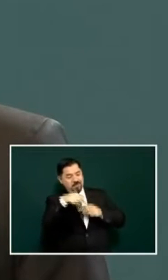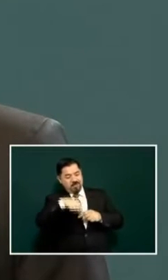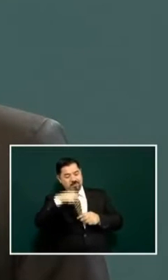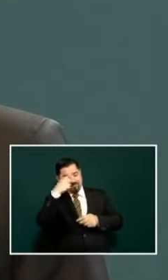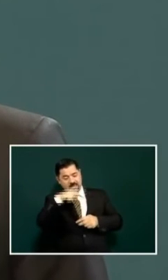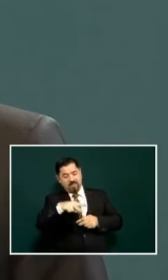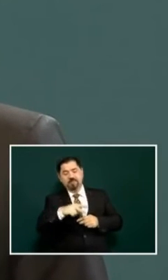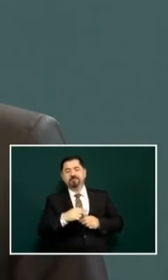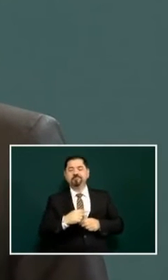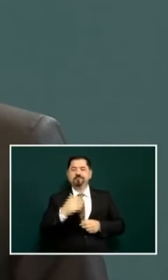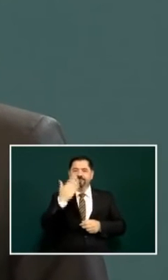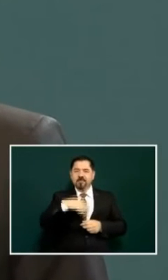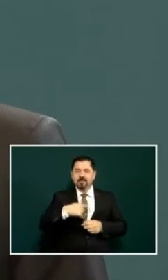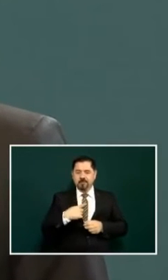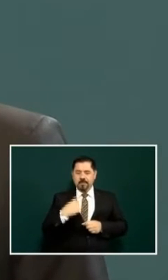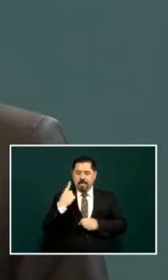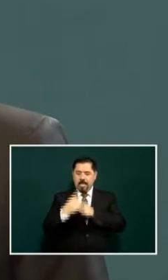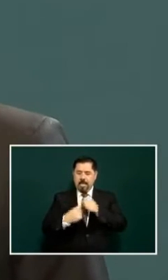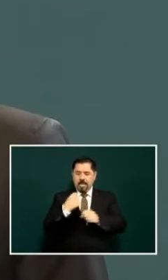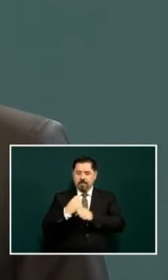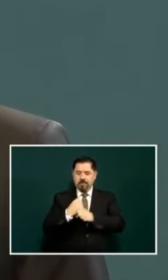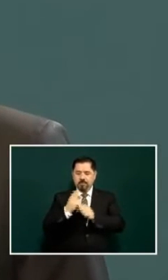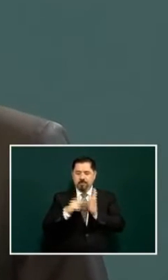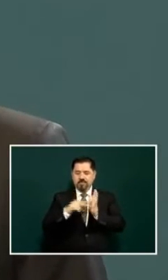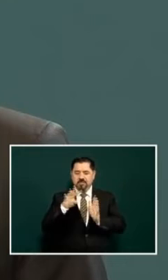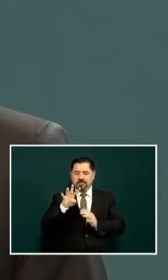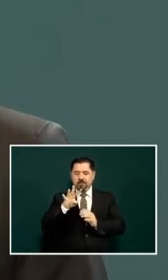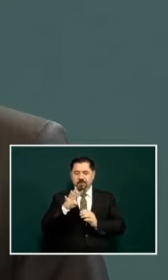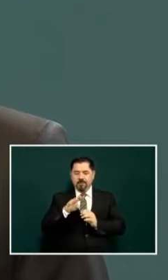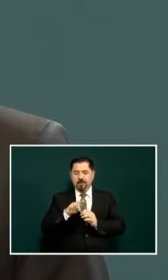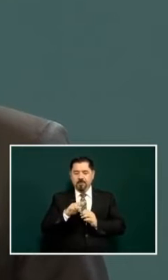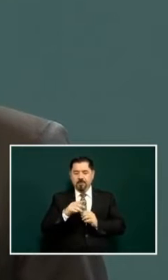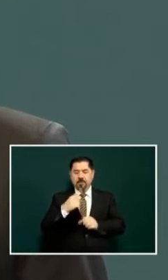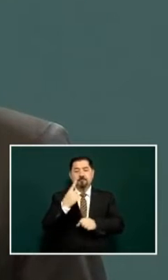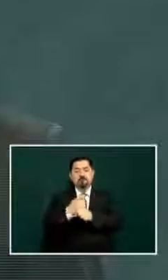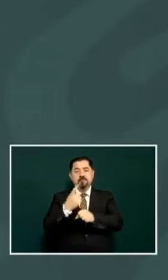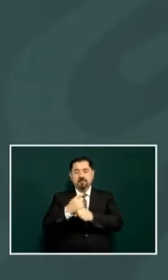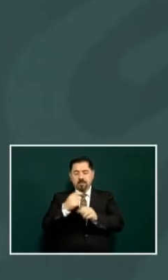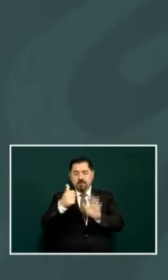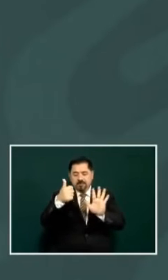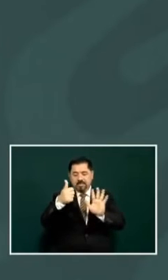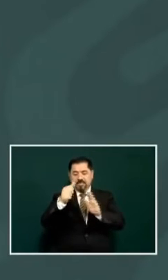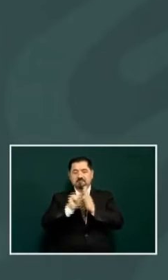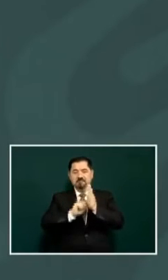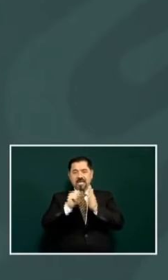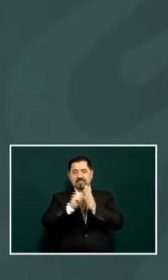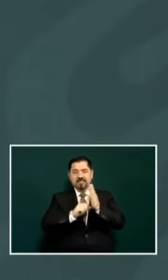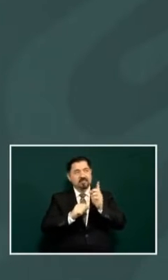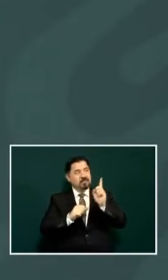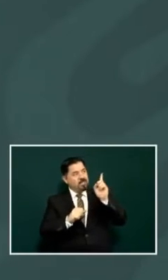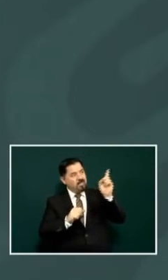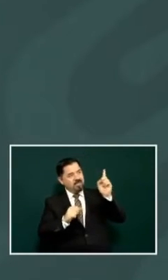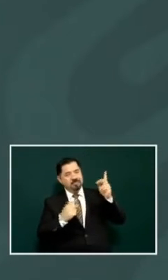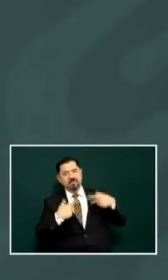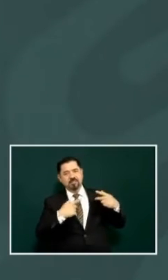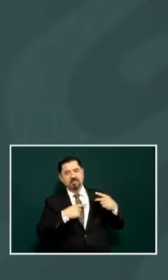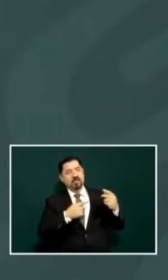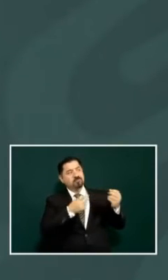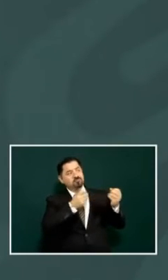on the first six months of this year our countrymen sent to their families